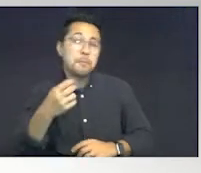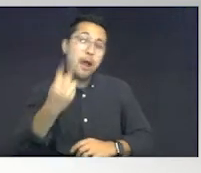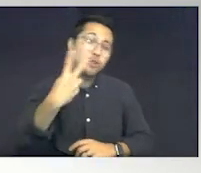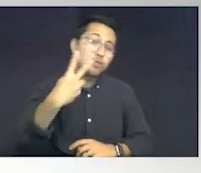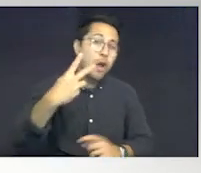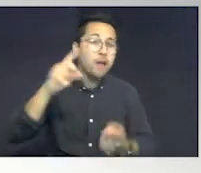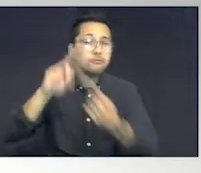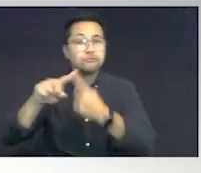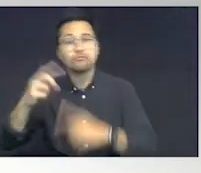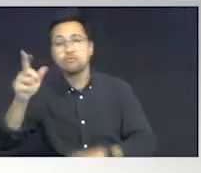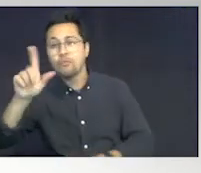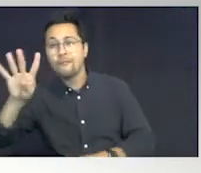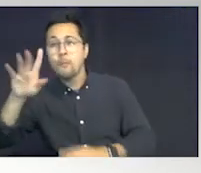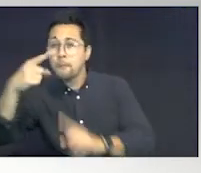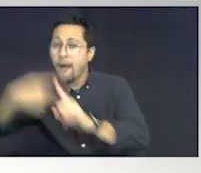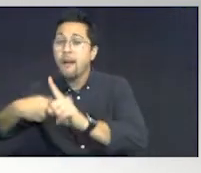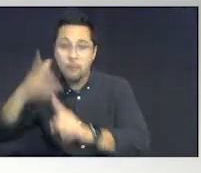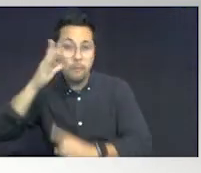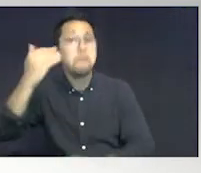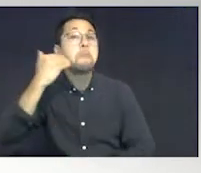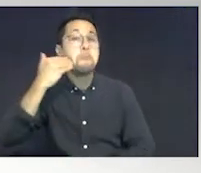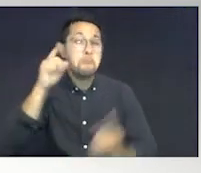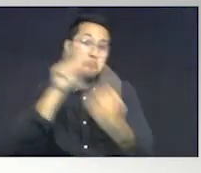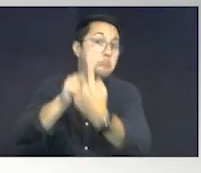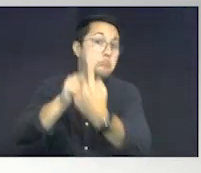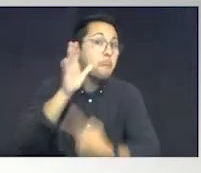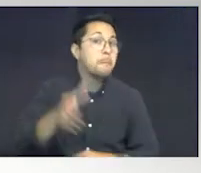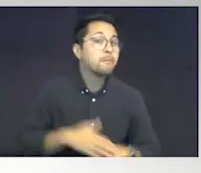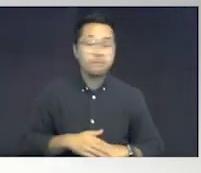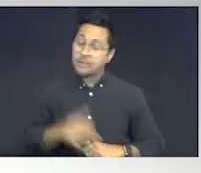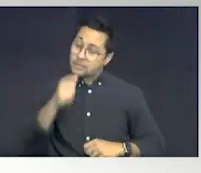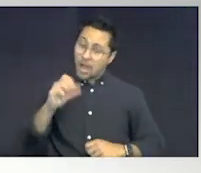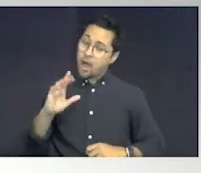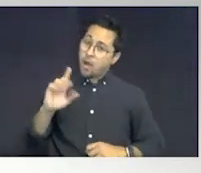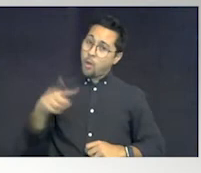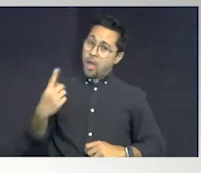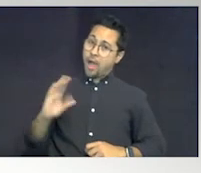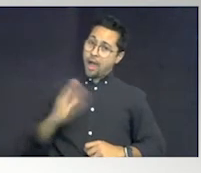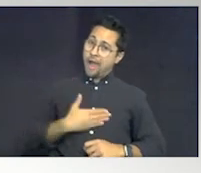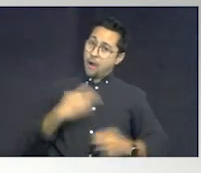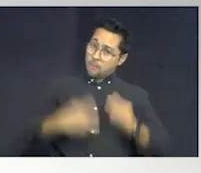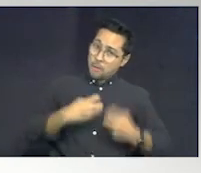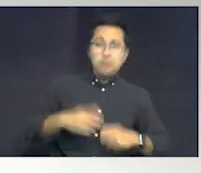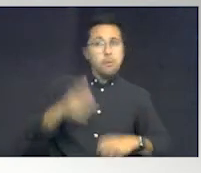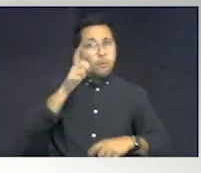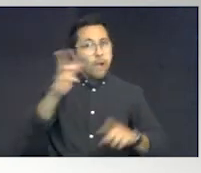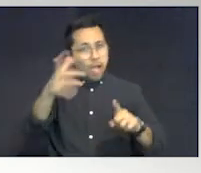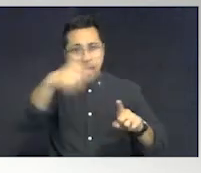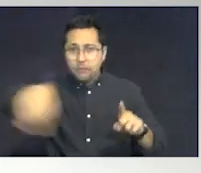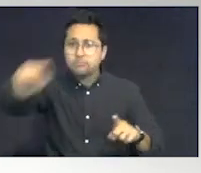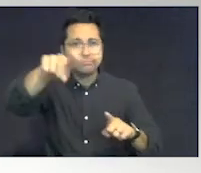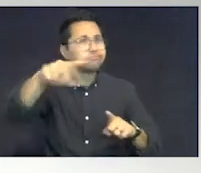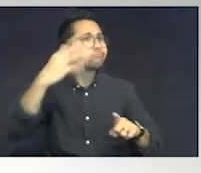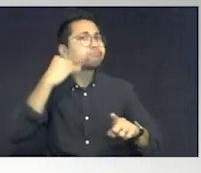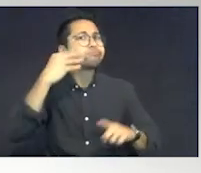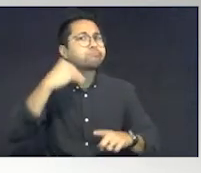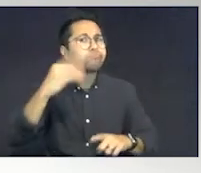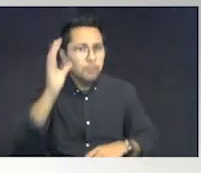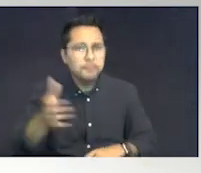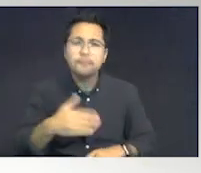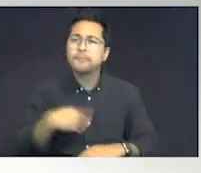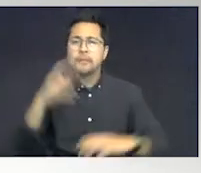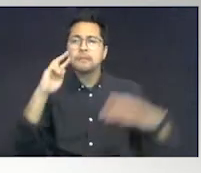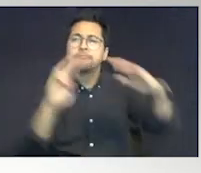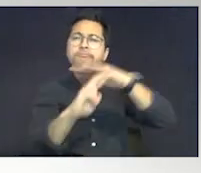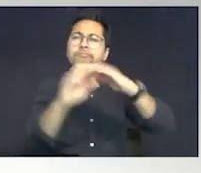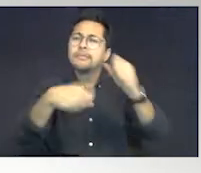This is no longer going to be our problem. It's going to be everybody's problem. It is projected by the